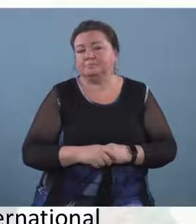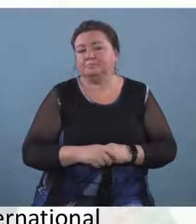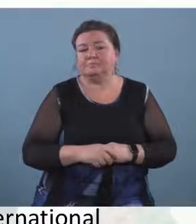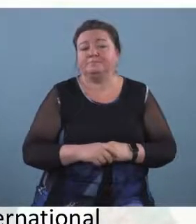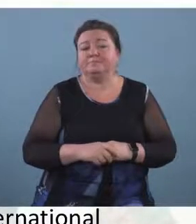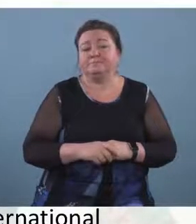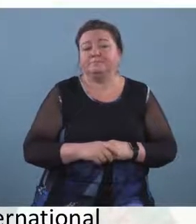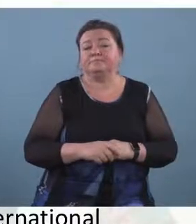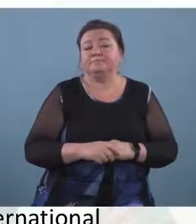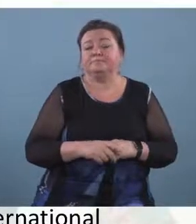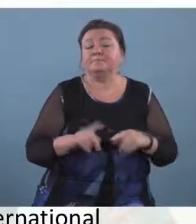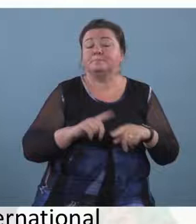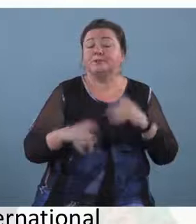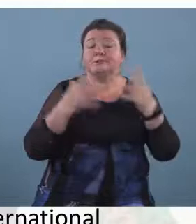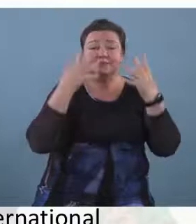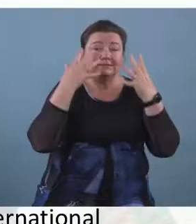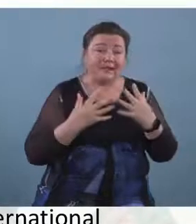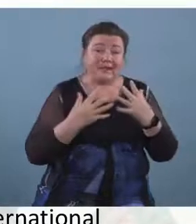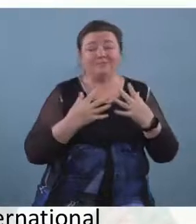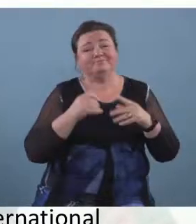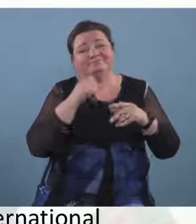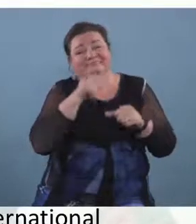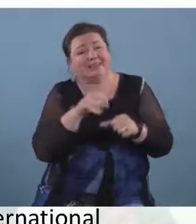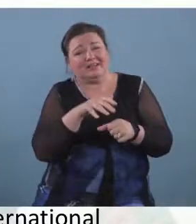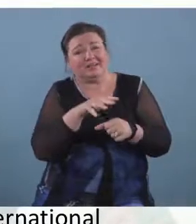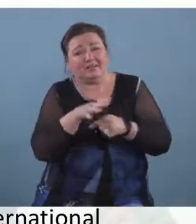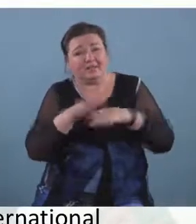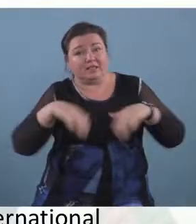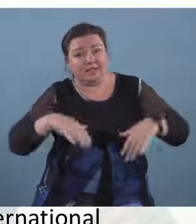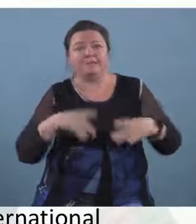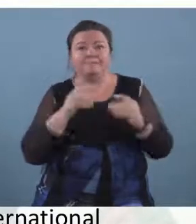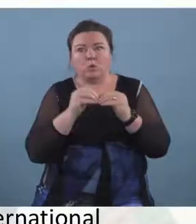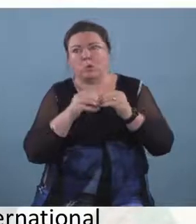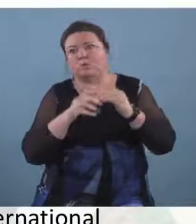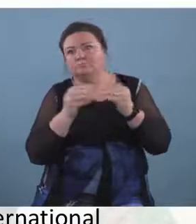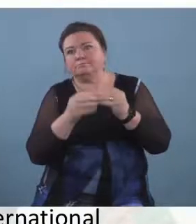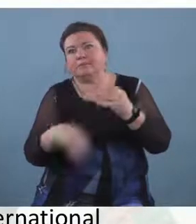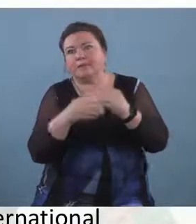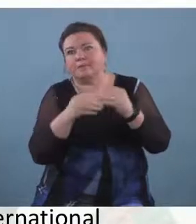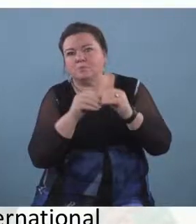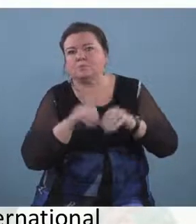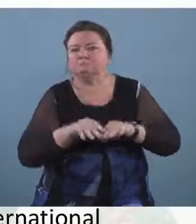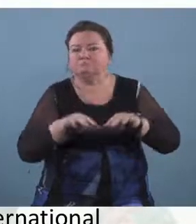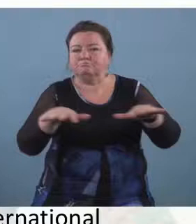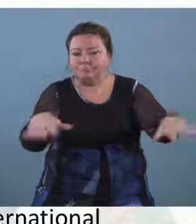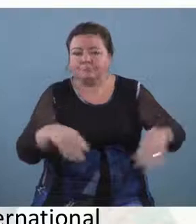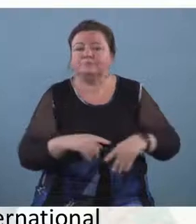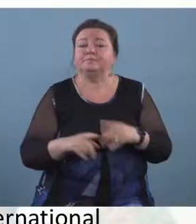there is a very long way to go I mean usually if there is anything that is music and darkness related